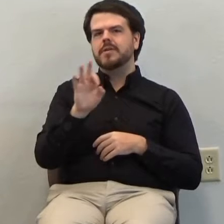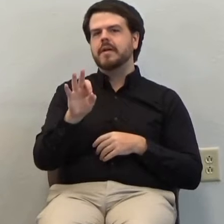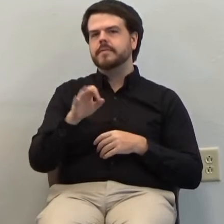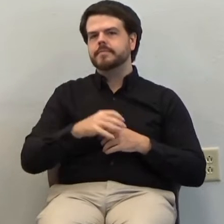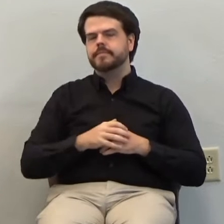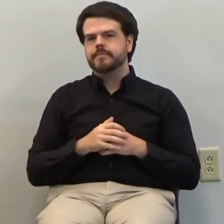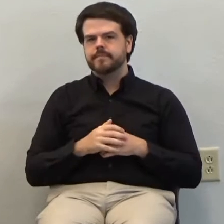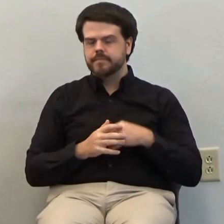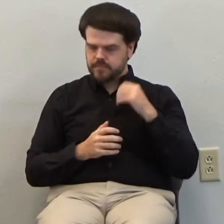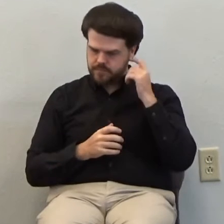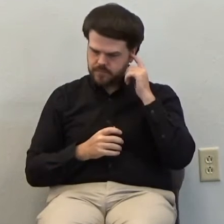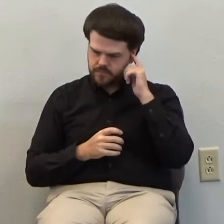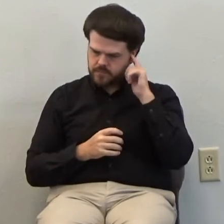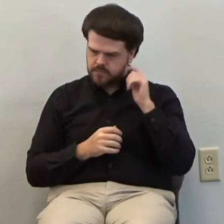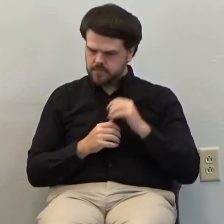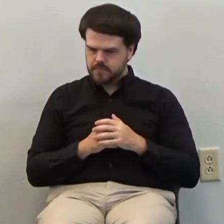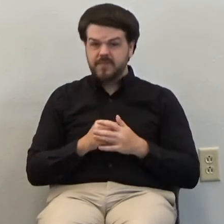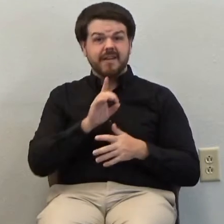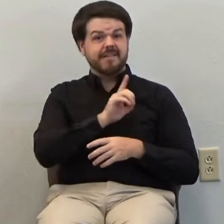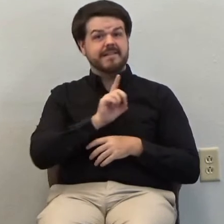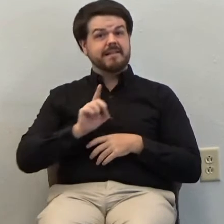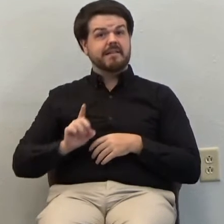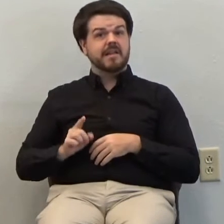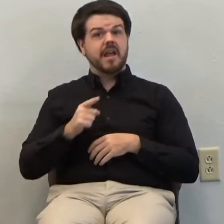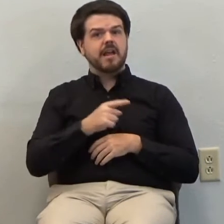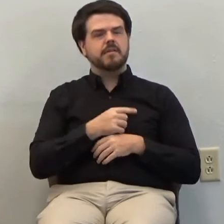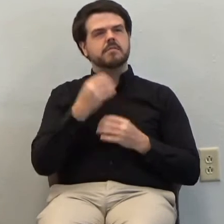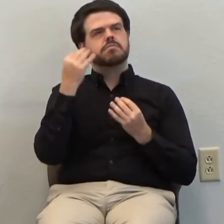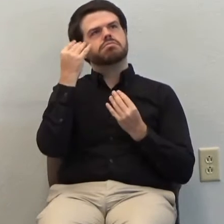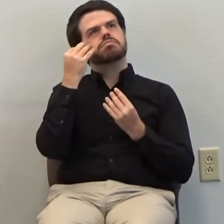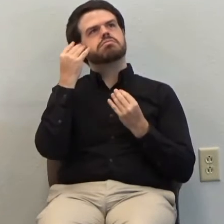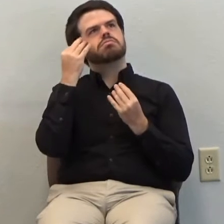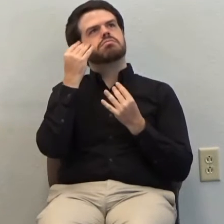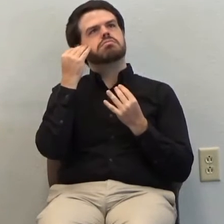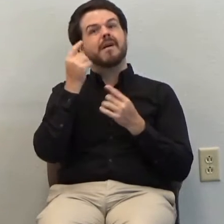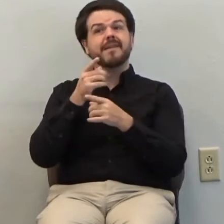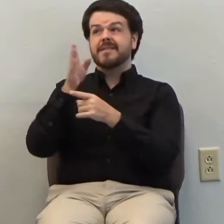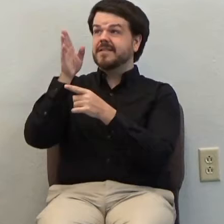David took time to meditate on the omnipresence,